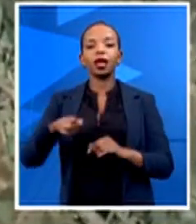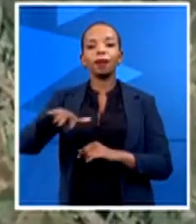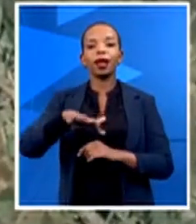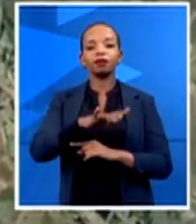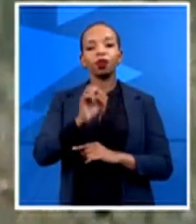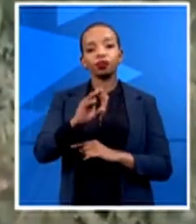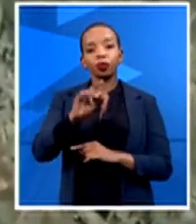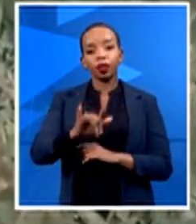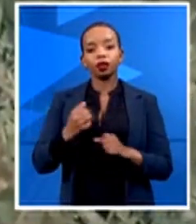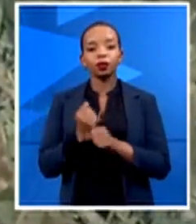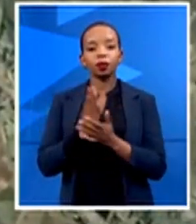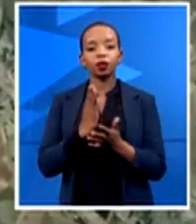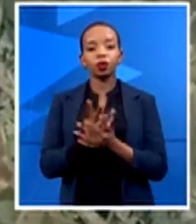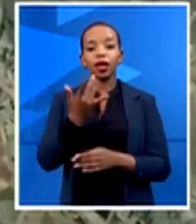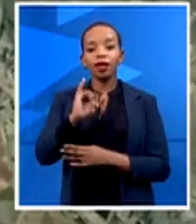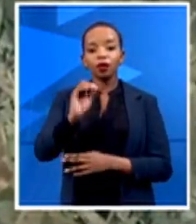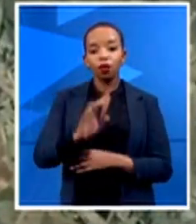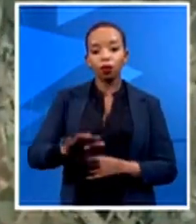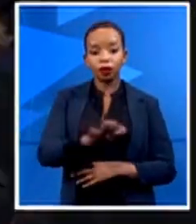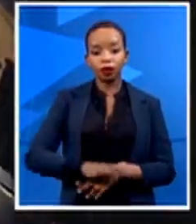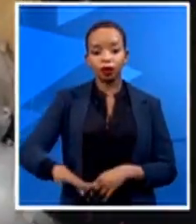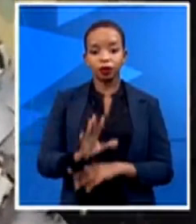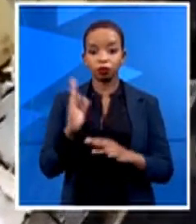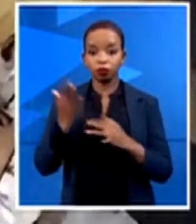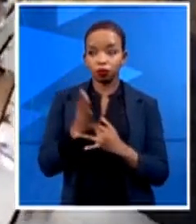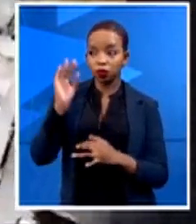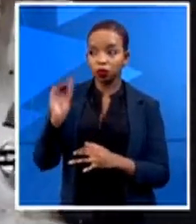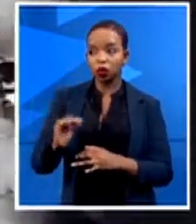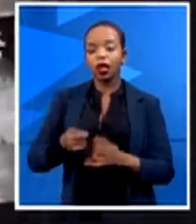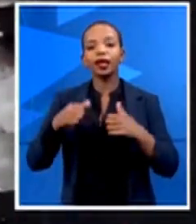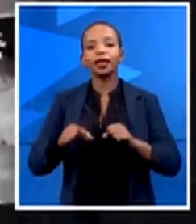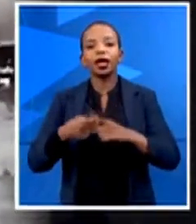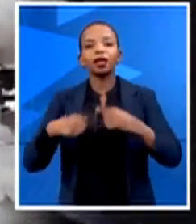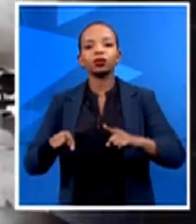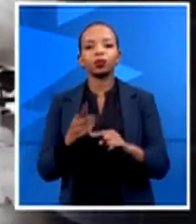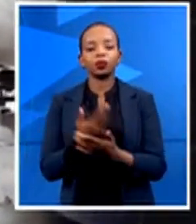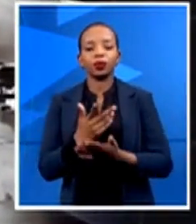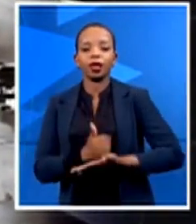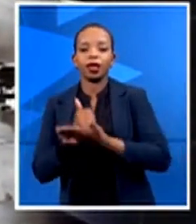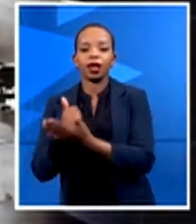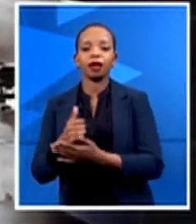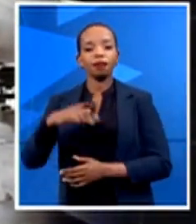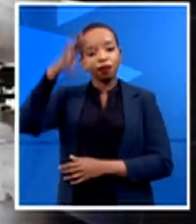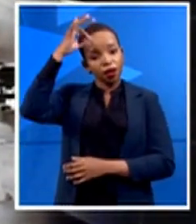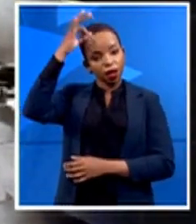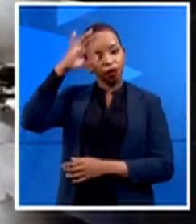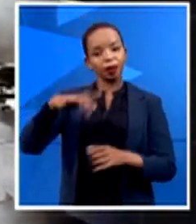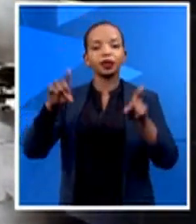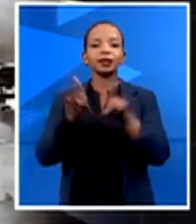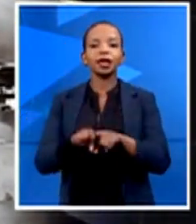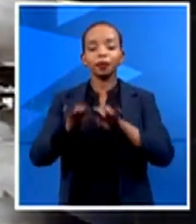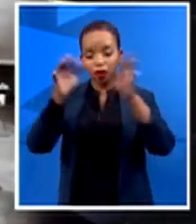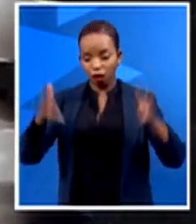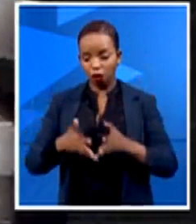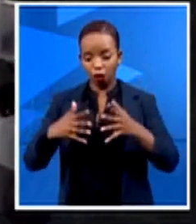we are able to then help government and the entire health sector do tracking and